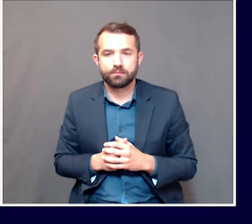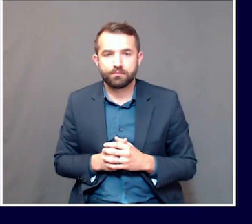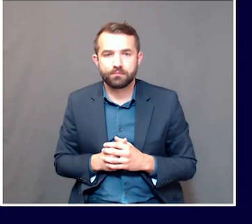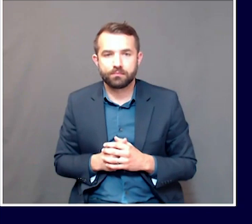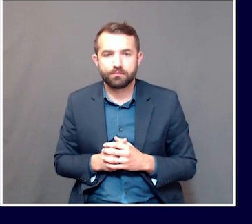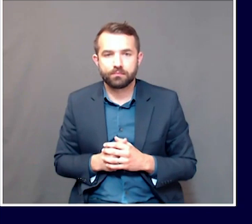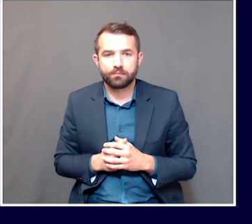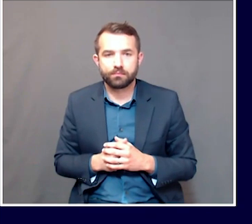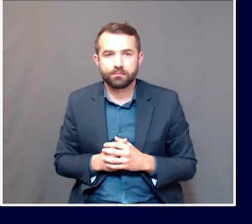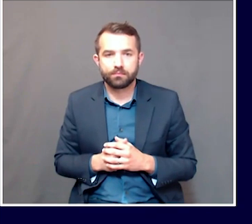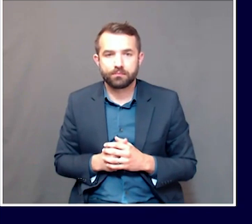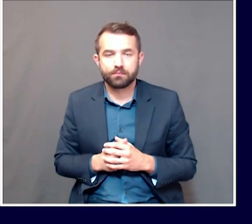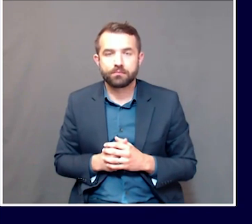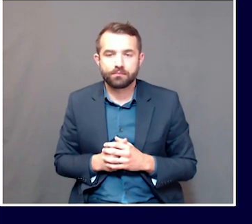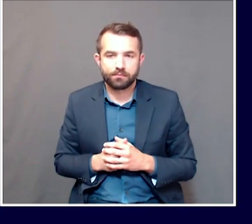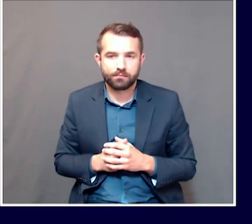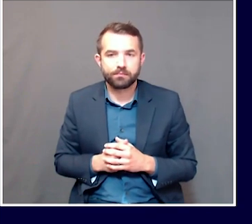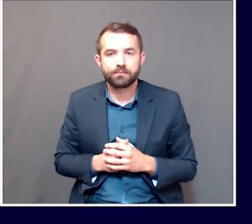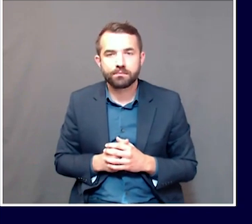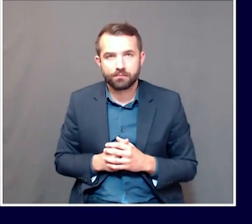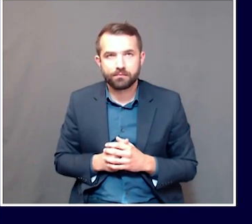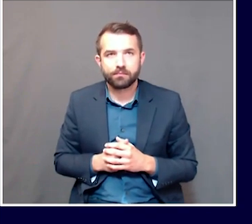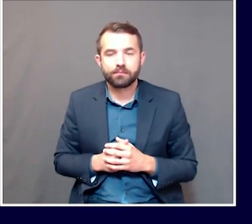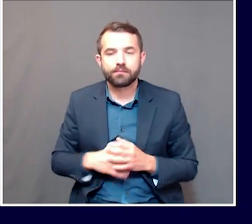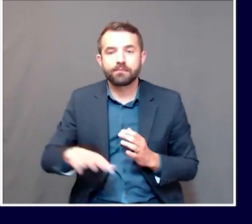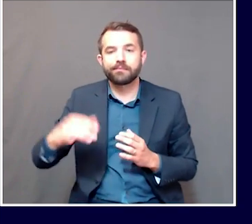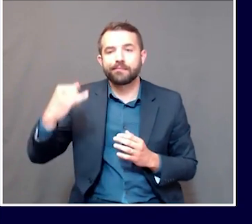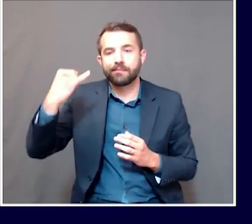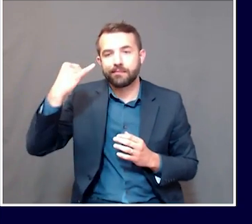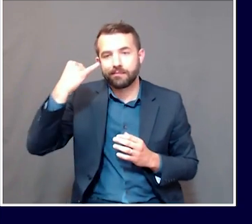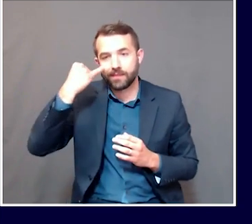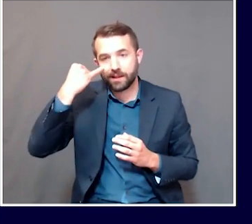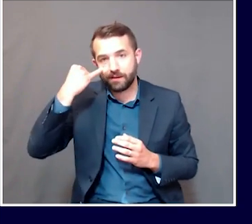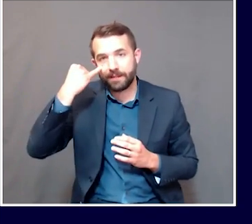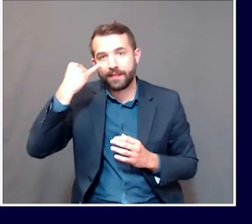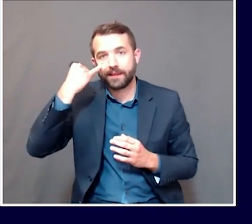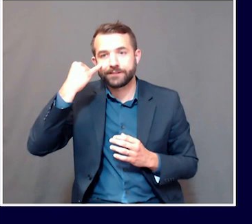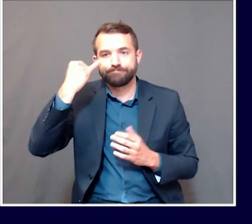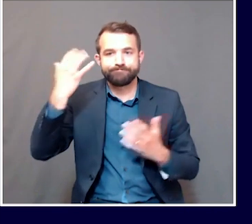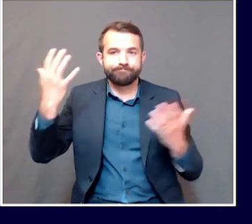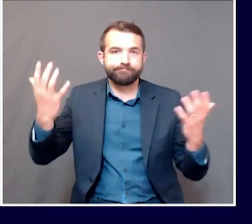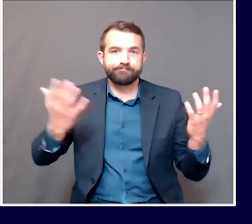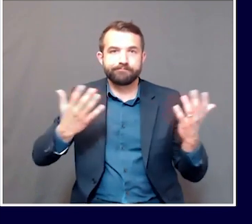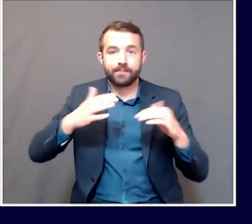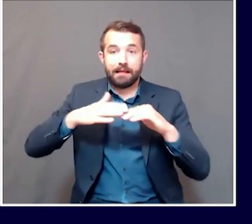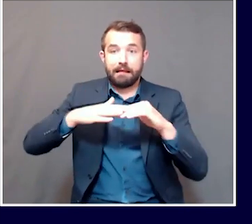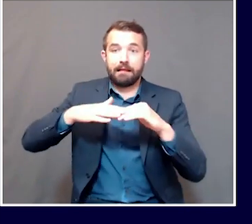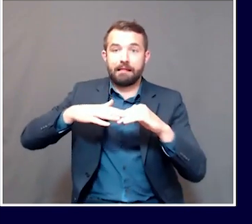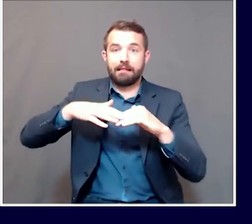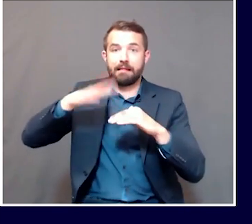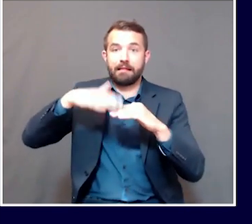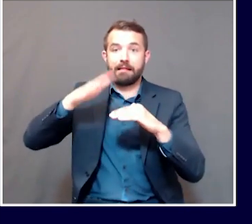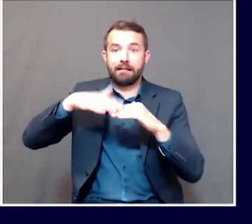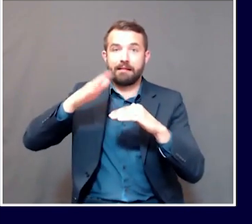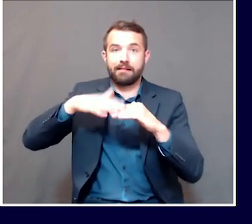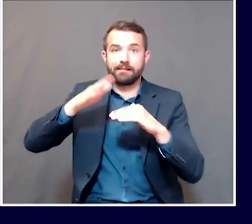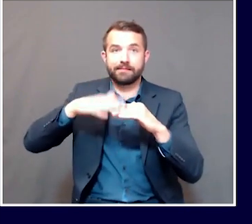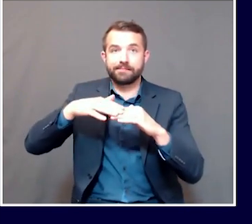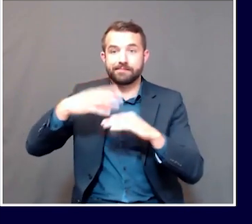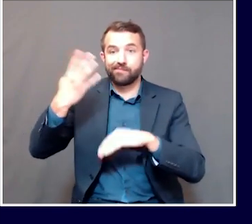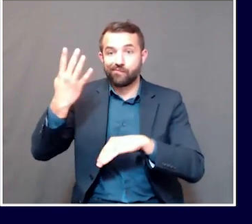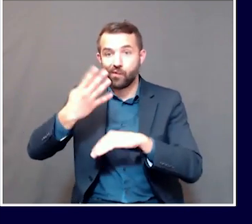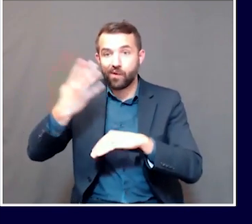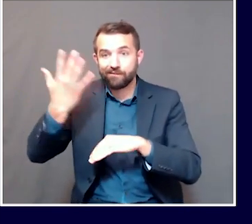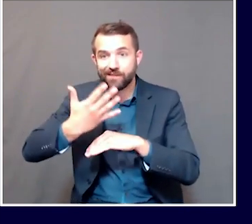reality there is that if you go beyond seven, much beyond 72 hours into four days, five